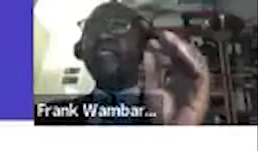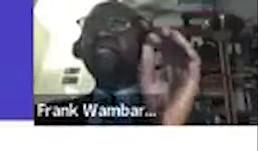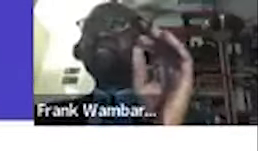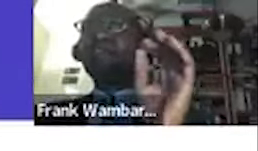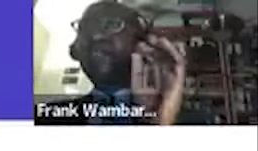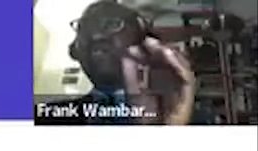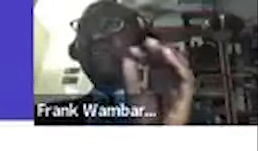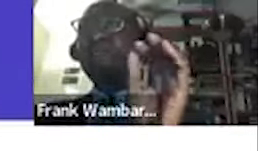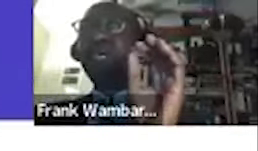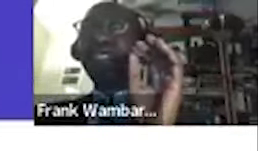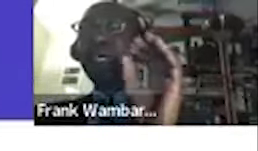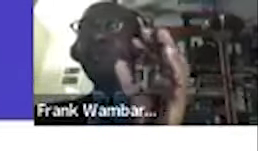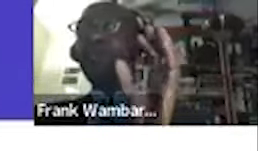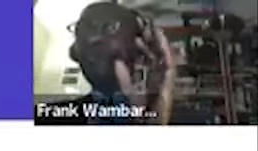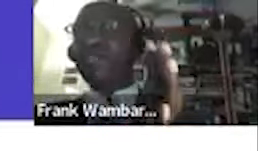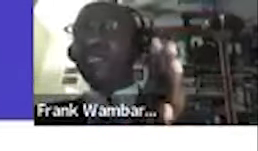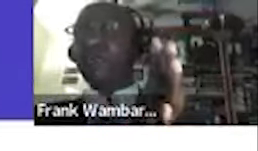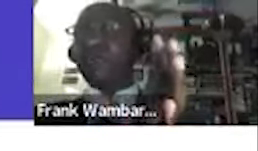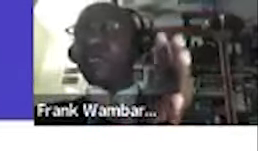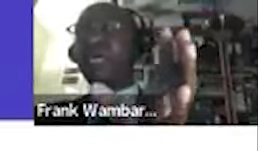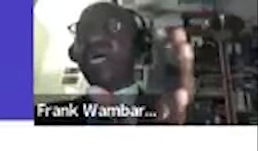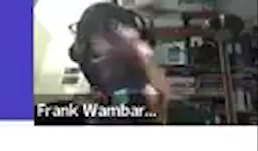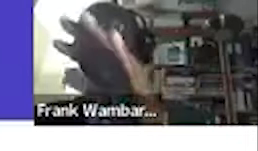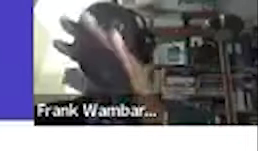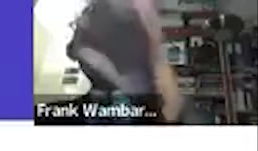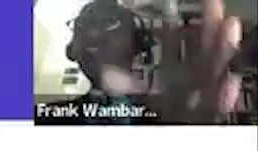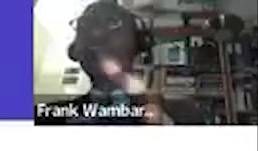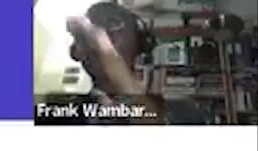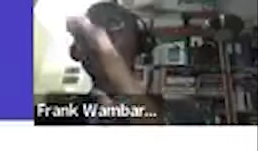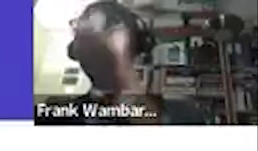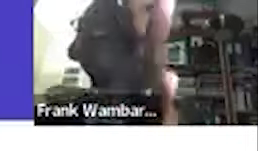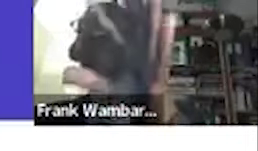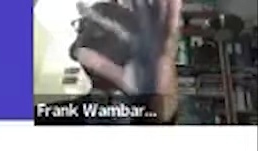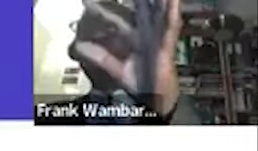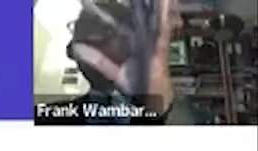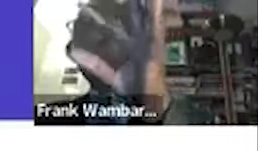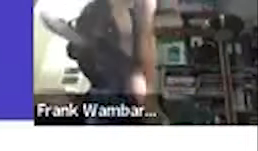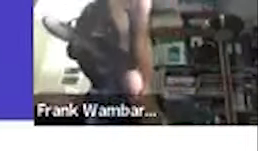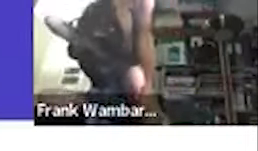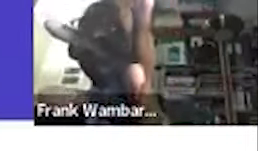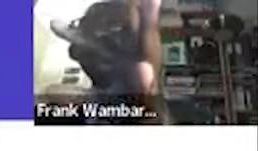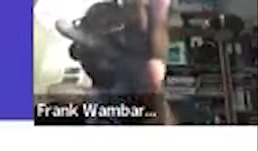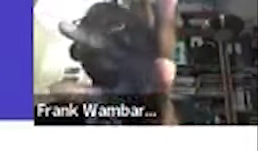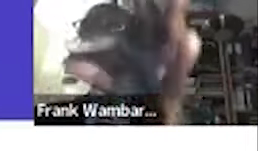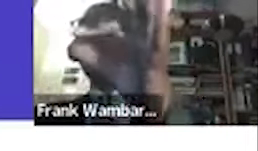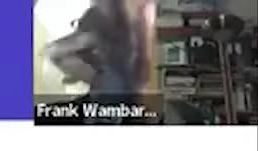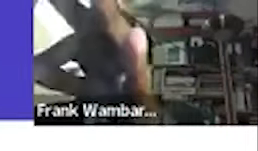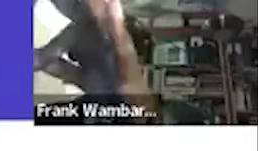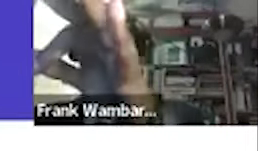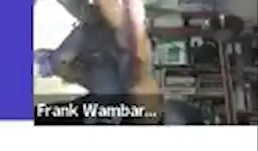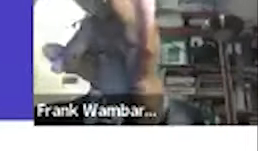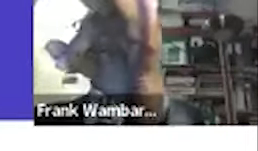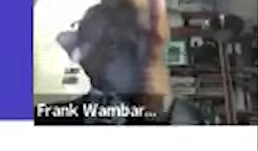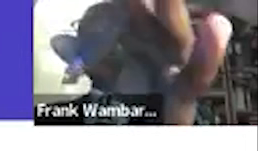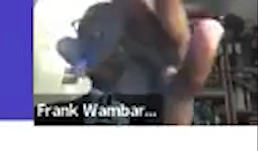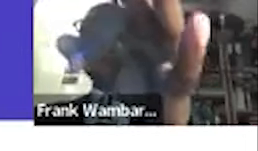this is freedom uh sound of freedom uh there's a lot of traders for this music but one thing